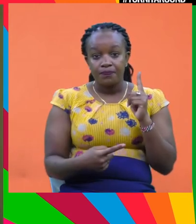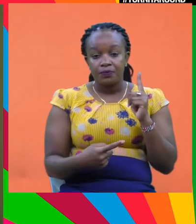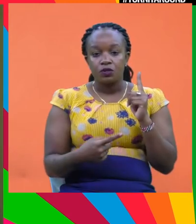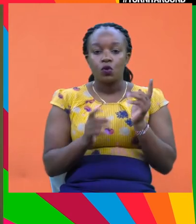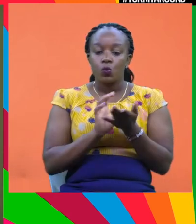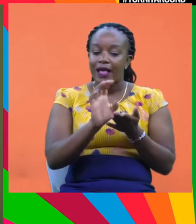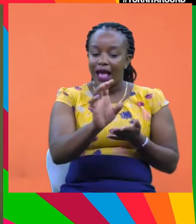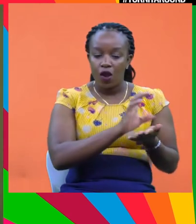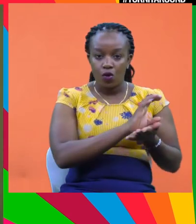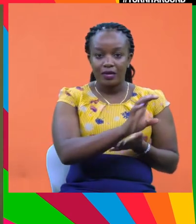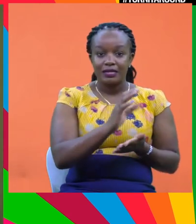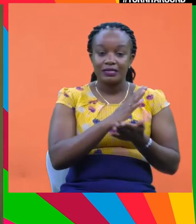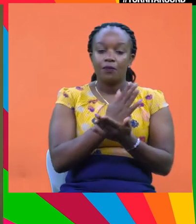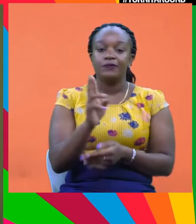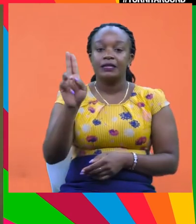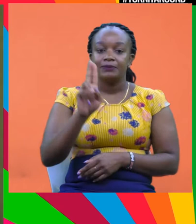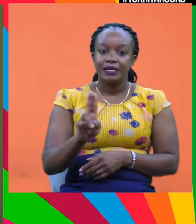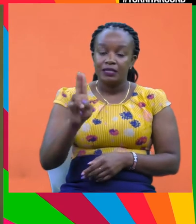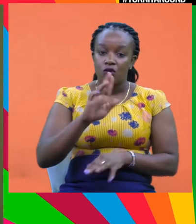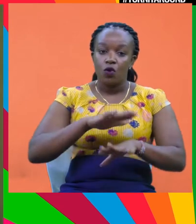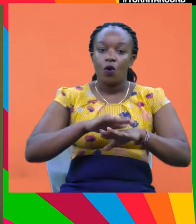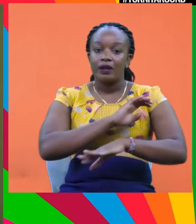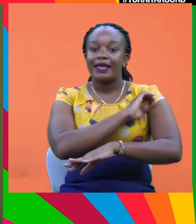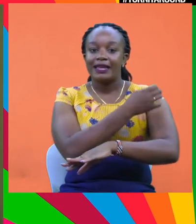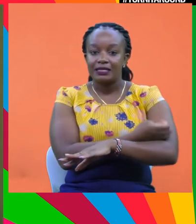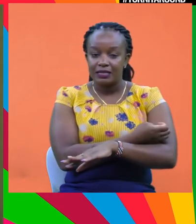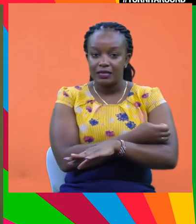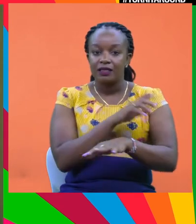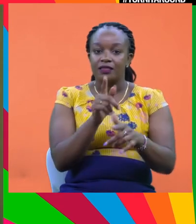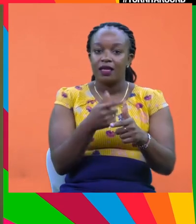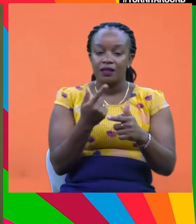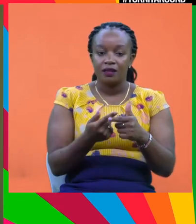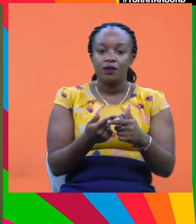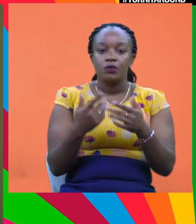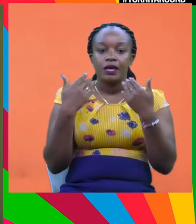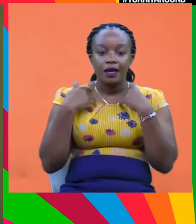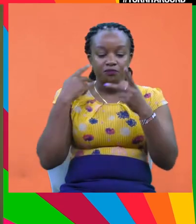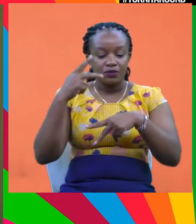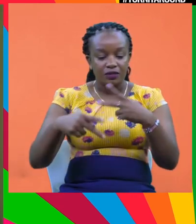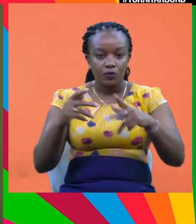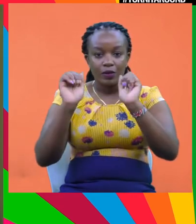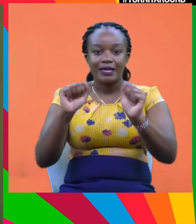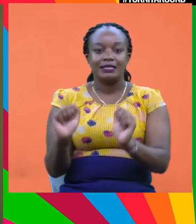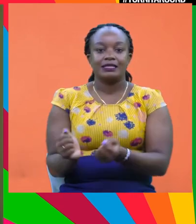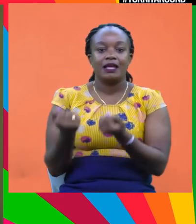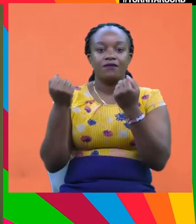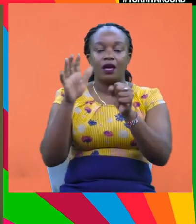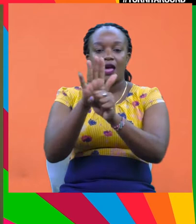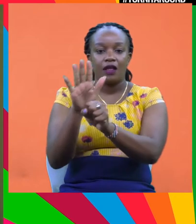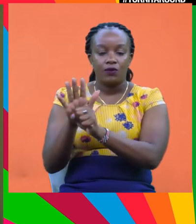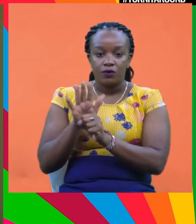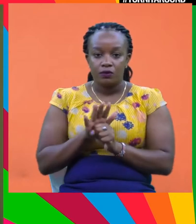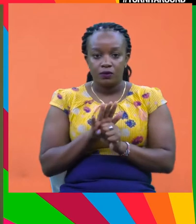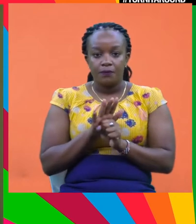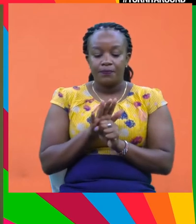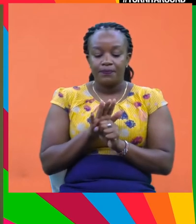reallocate some of the spending on energy to more green purposes, we can already cover a large part of the financing